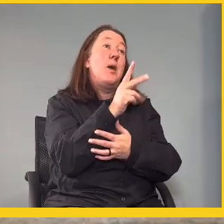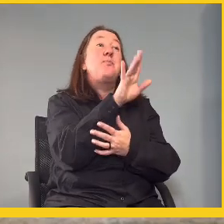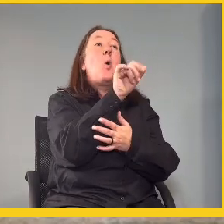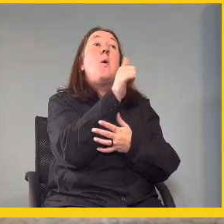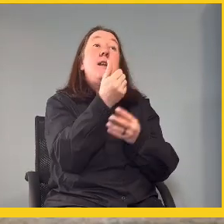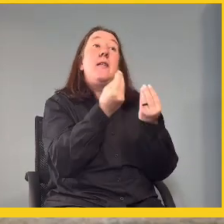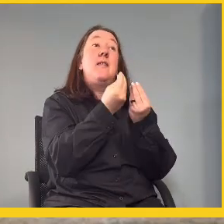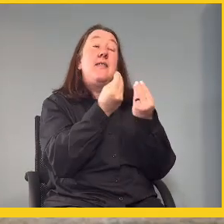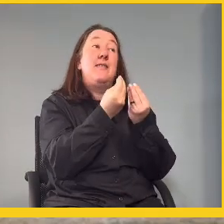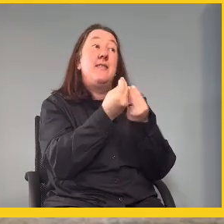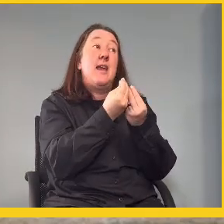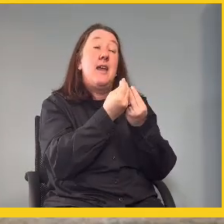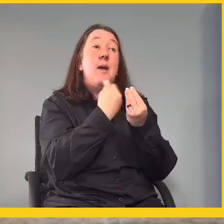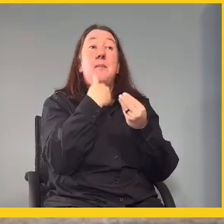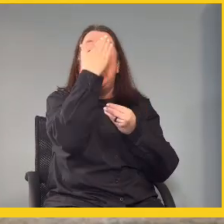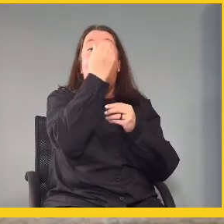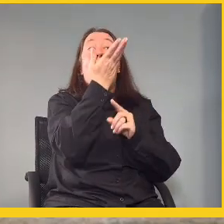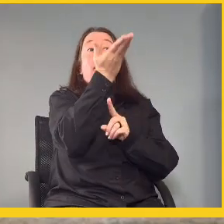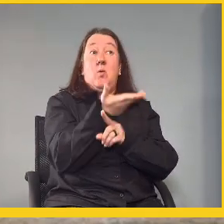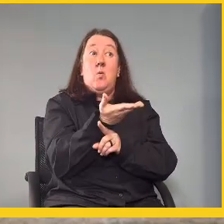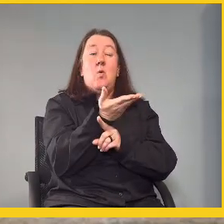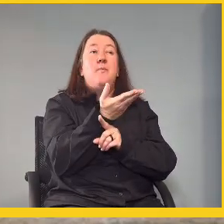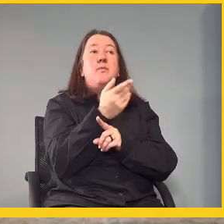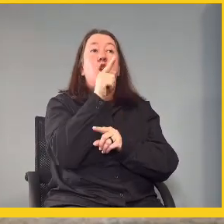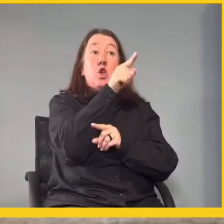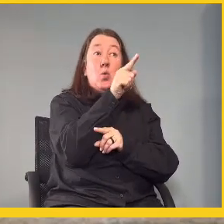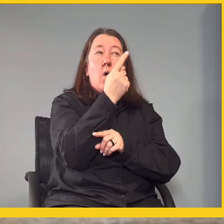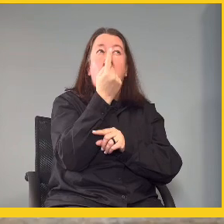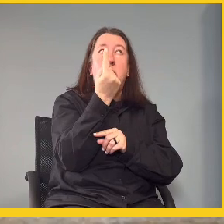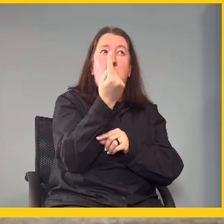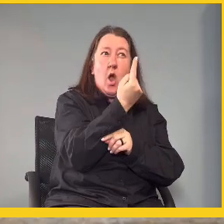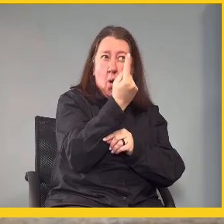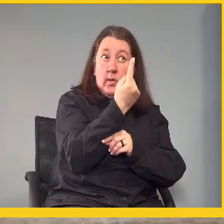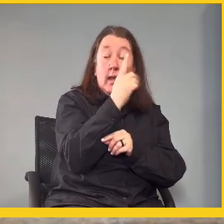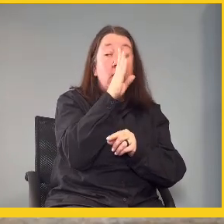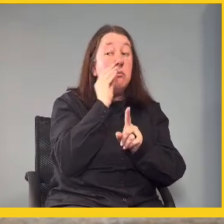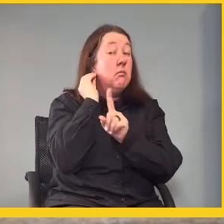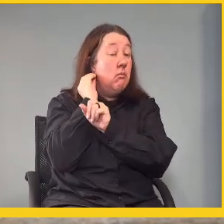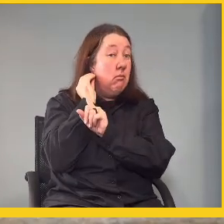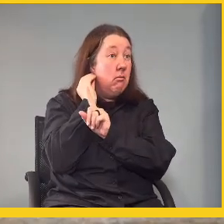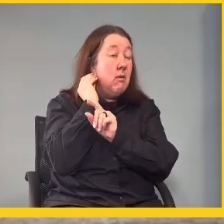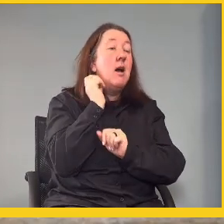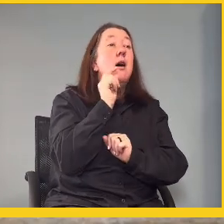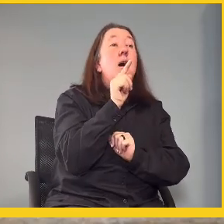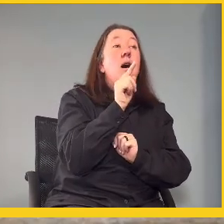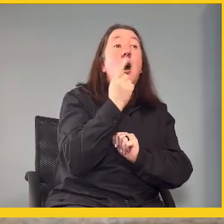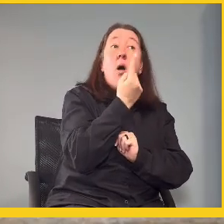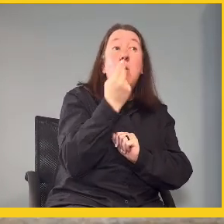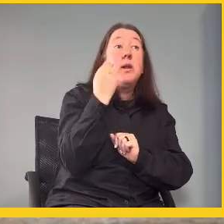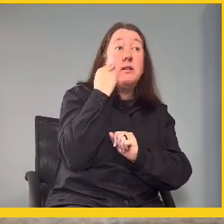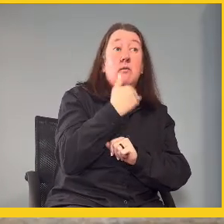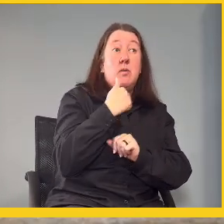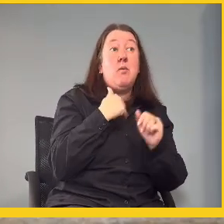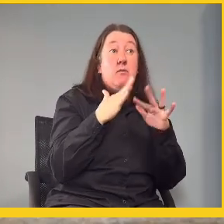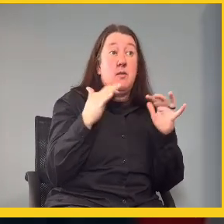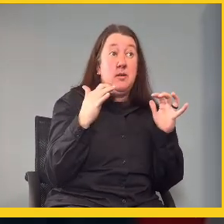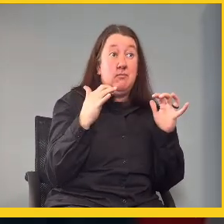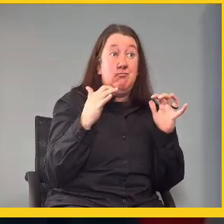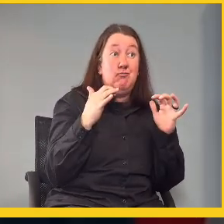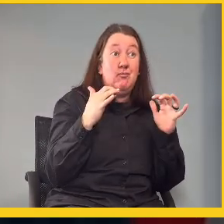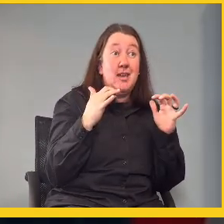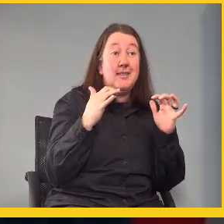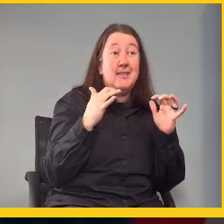thing that I know of you is that you are the only, keep in mind guys, the only deaf member of parliament.